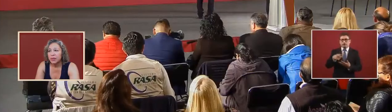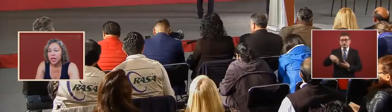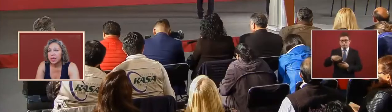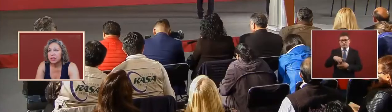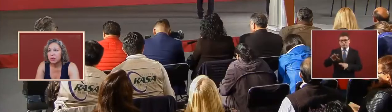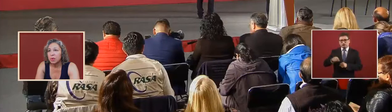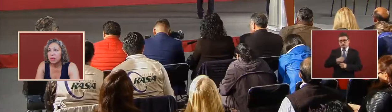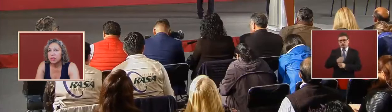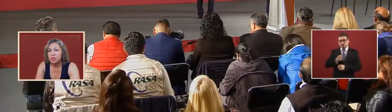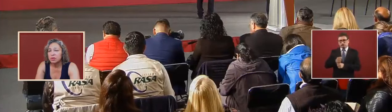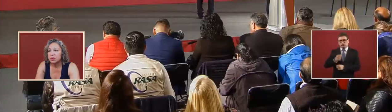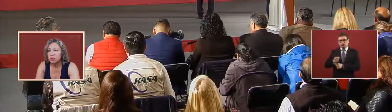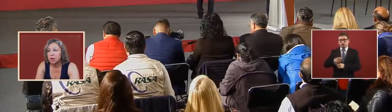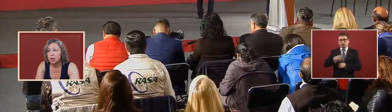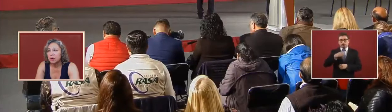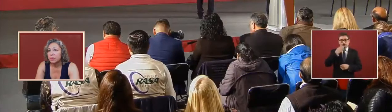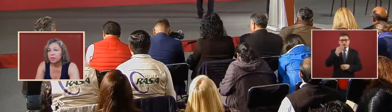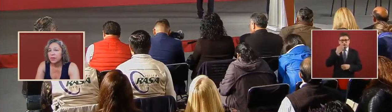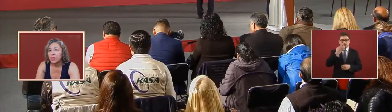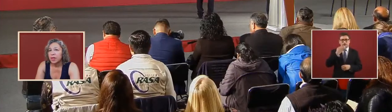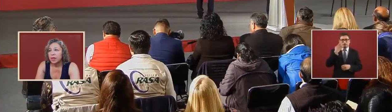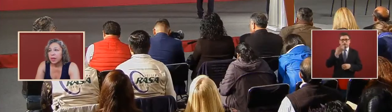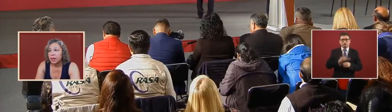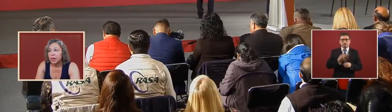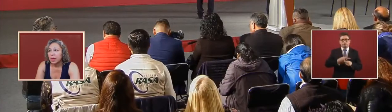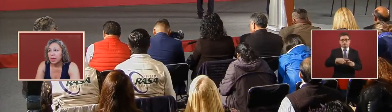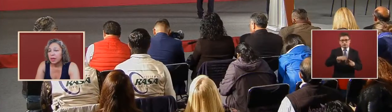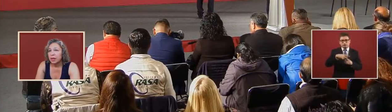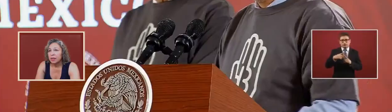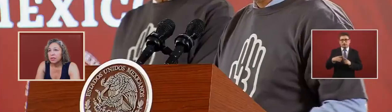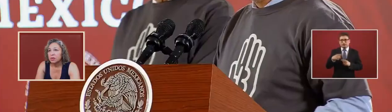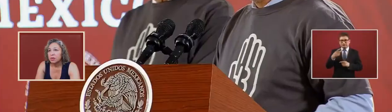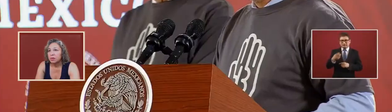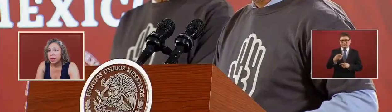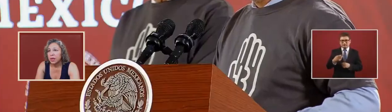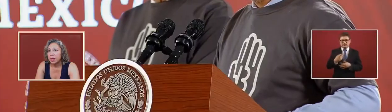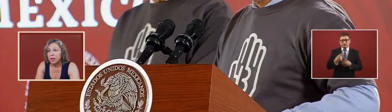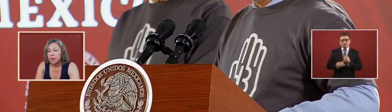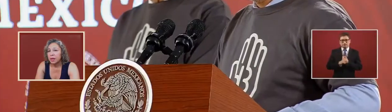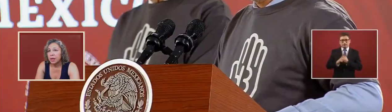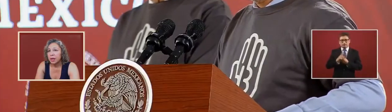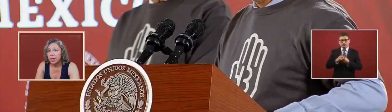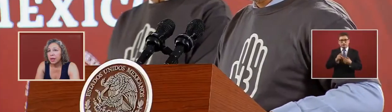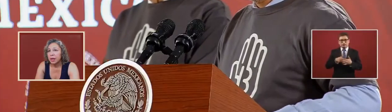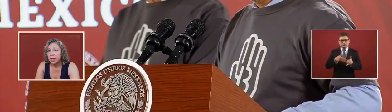as to where the students were this would be